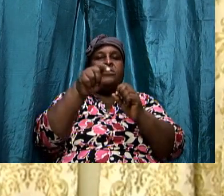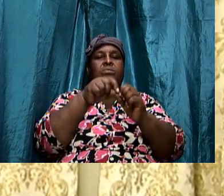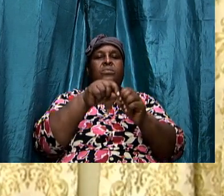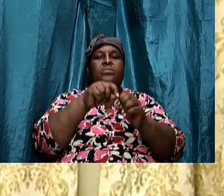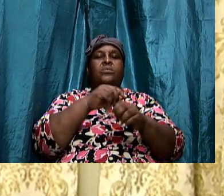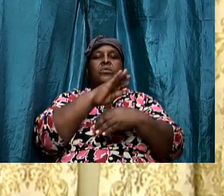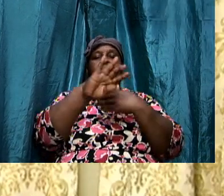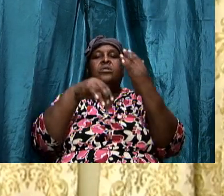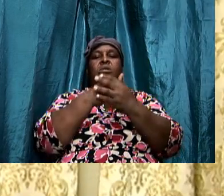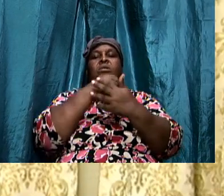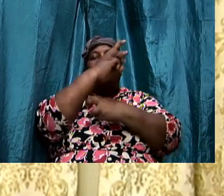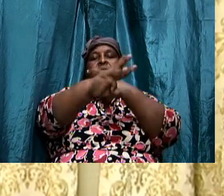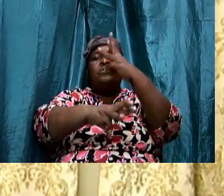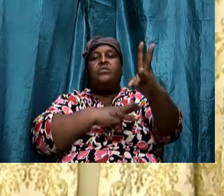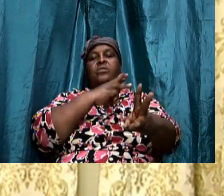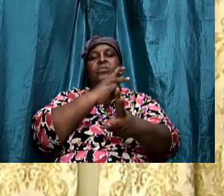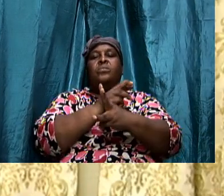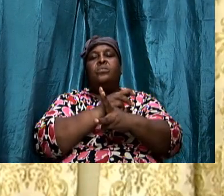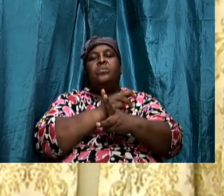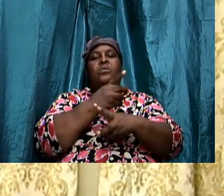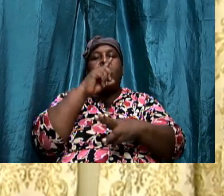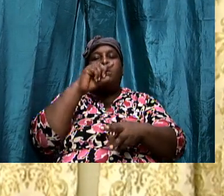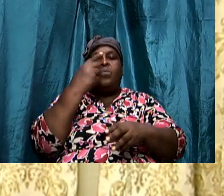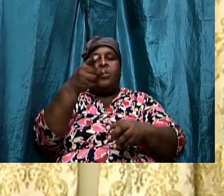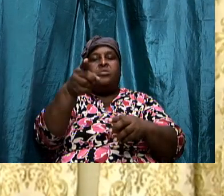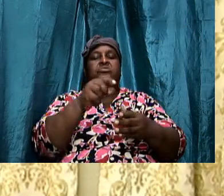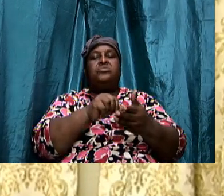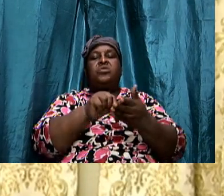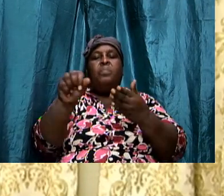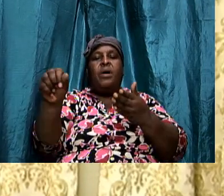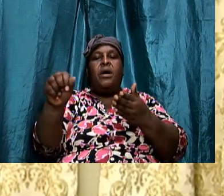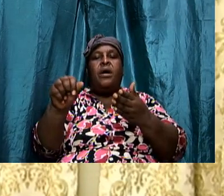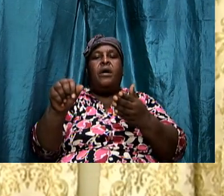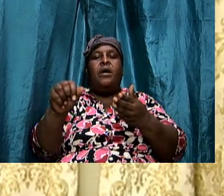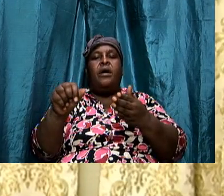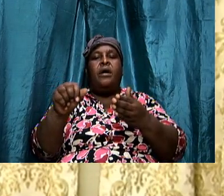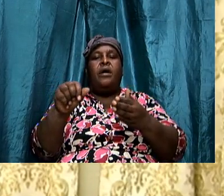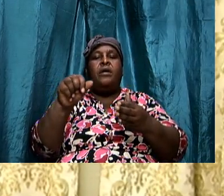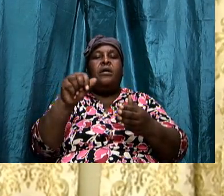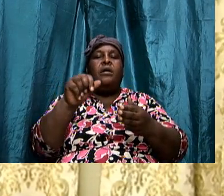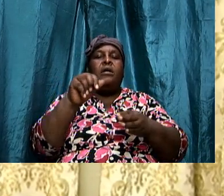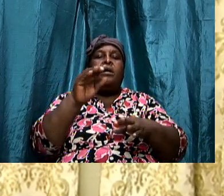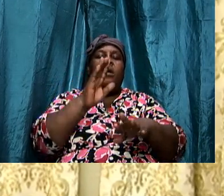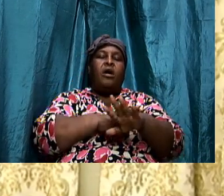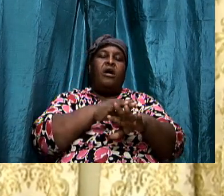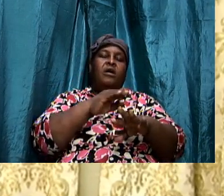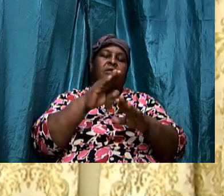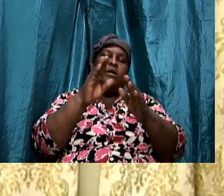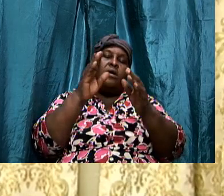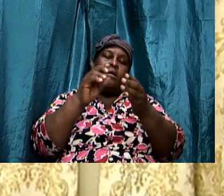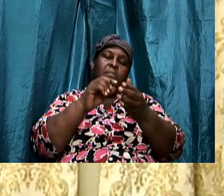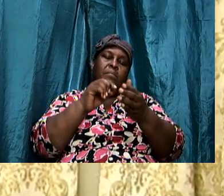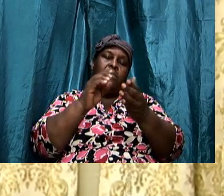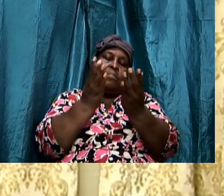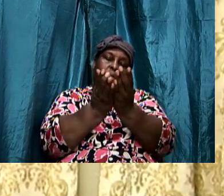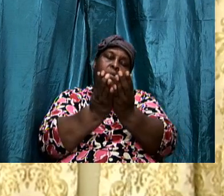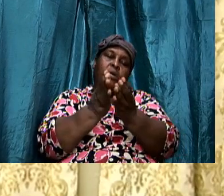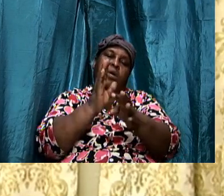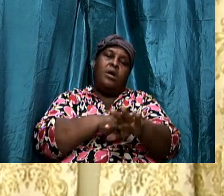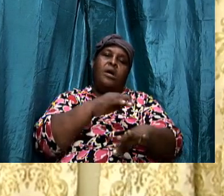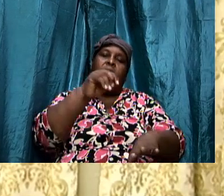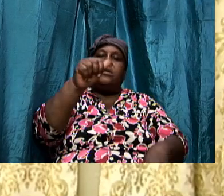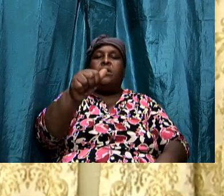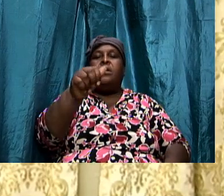purchased, once you purchase on Amazon, go back to Amazon, go to One Minute to Midnight. And I'm